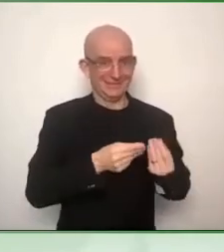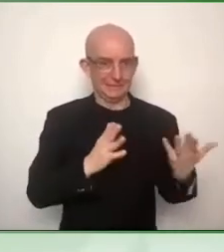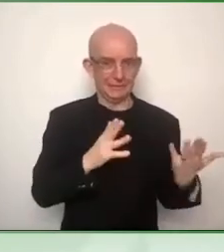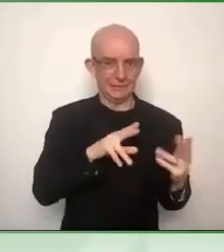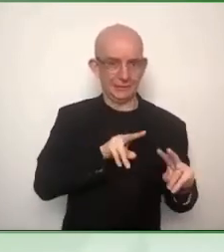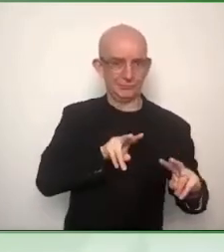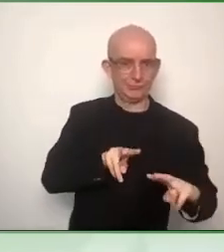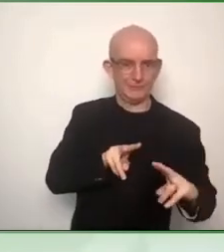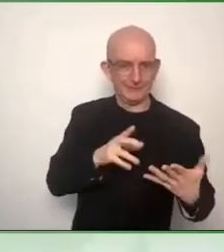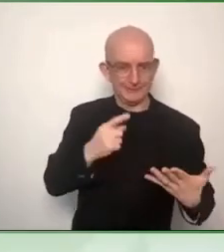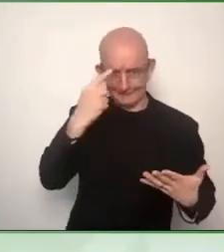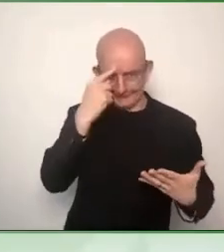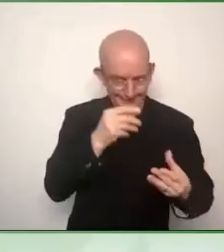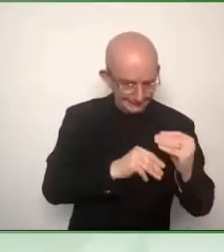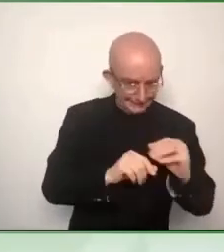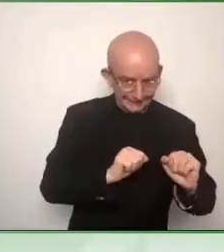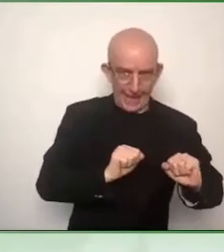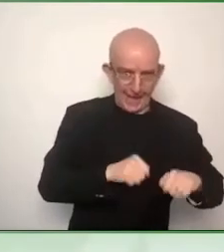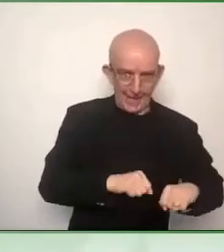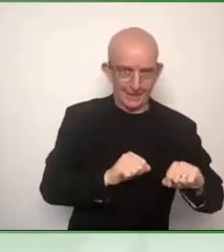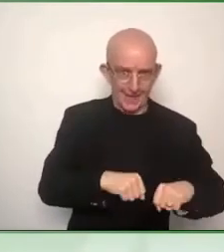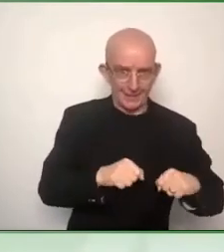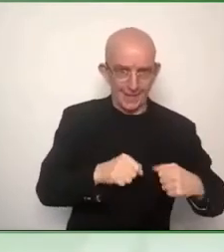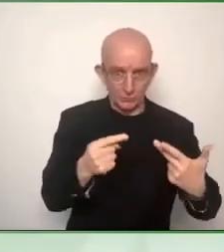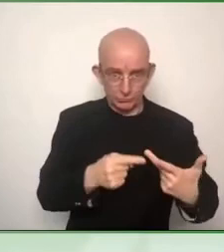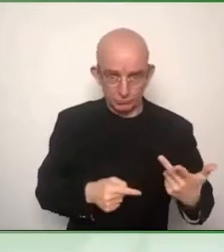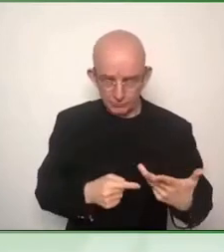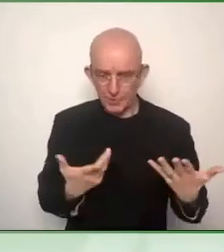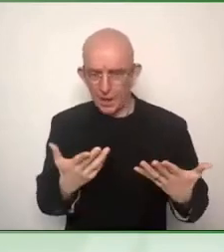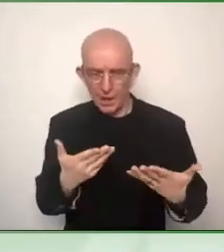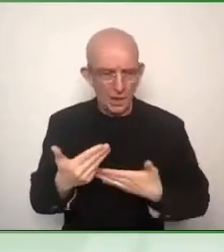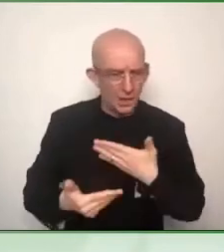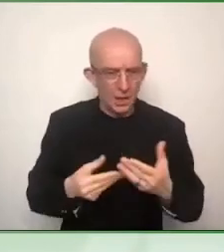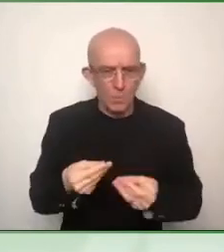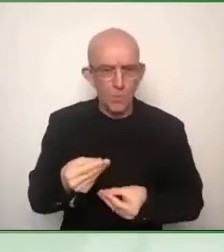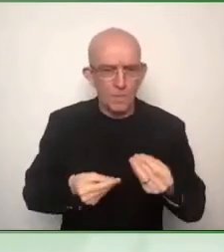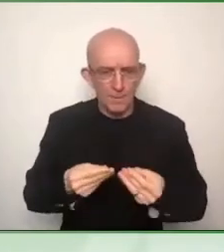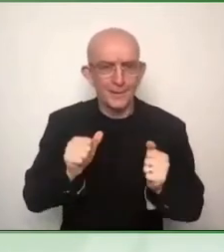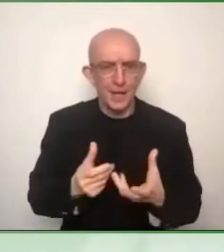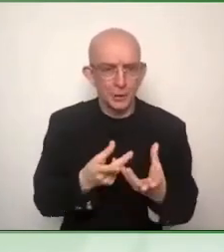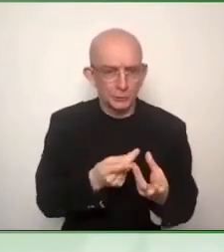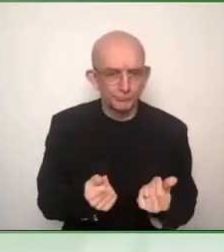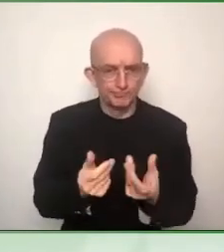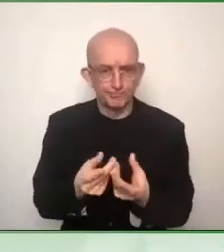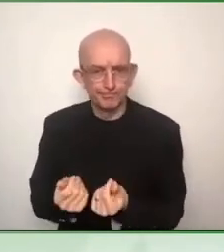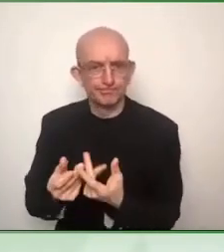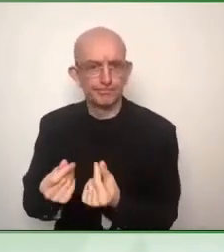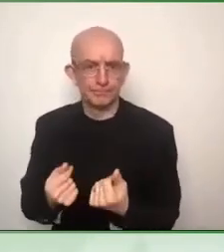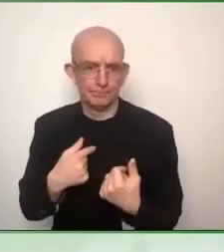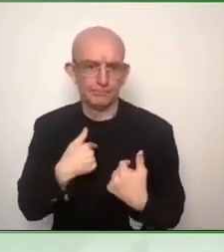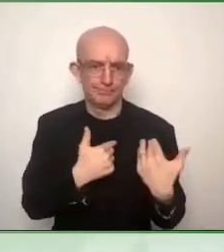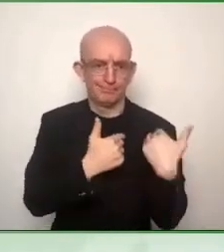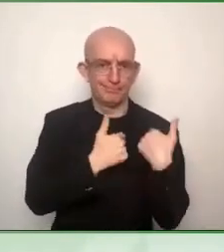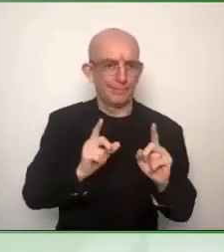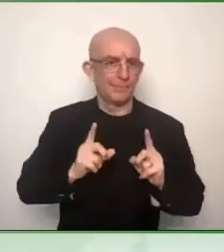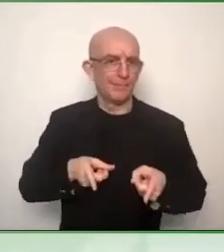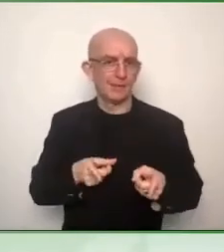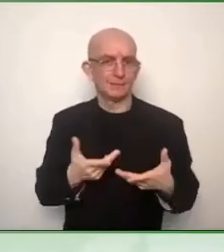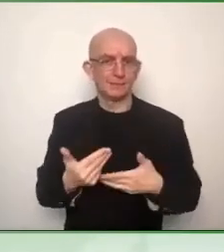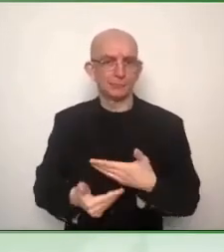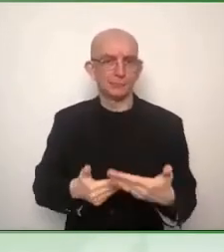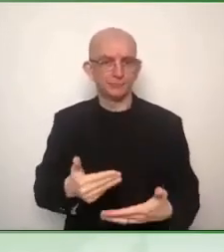standards. Okay, we're coming to the end of this wonderful session. Immaculata, from your side, any